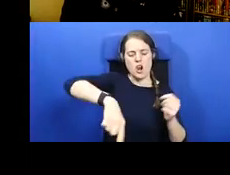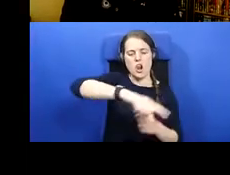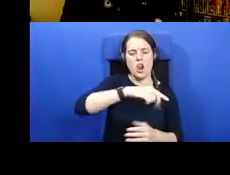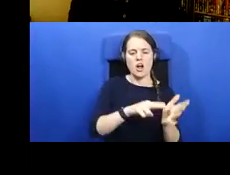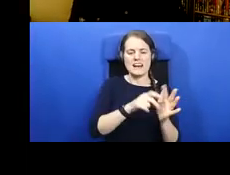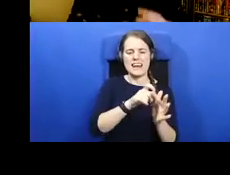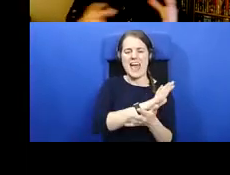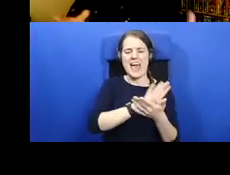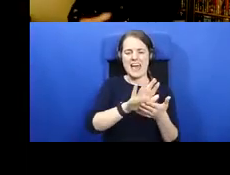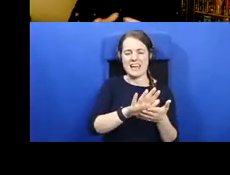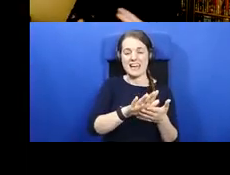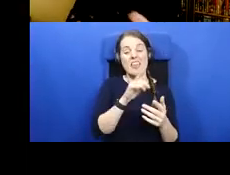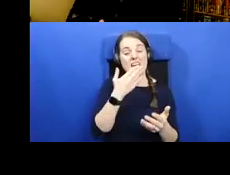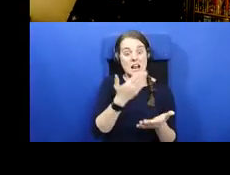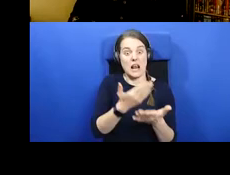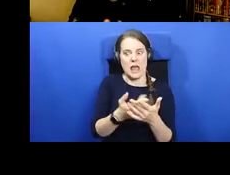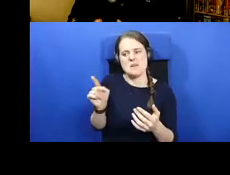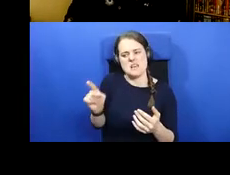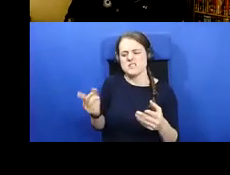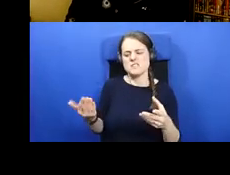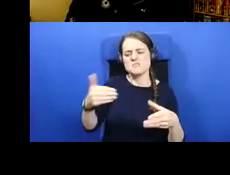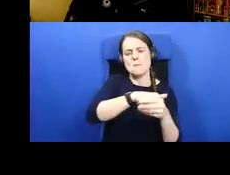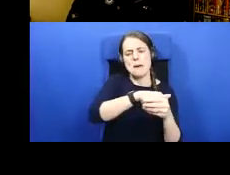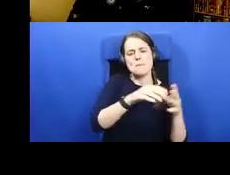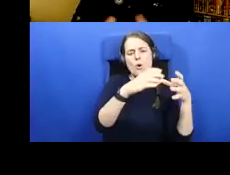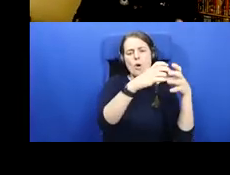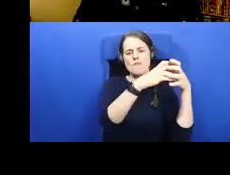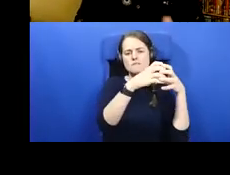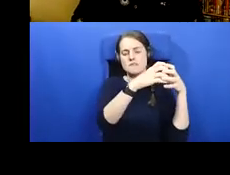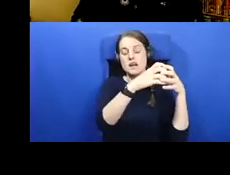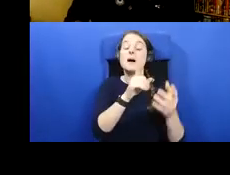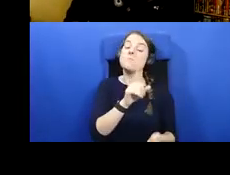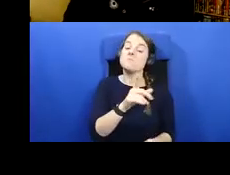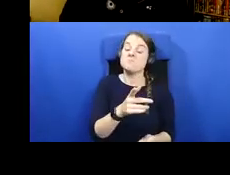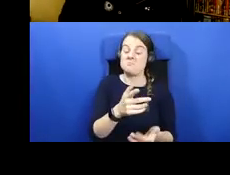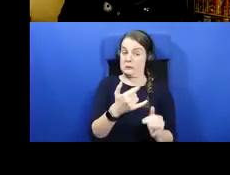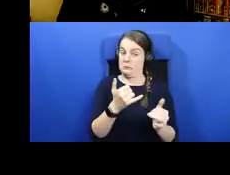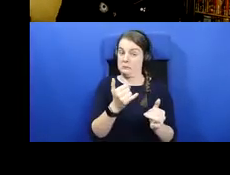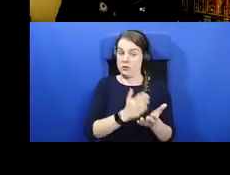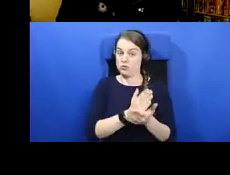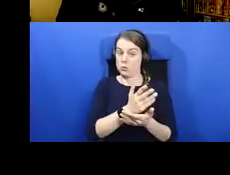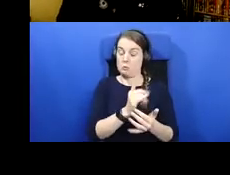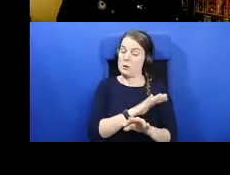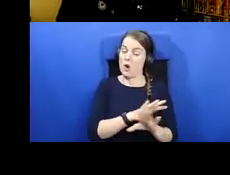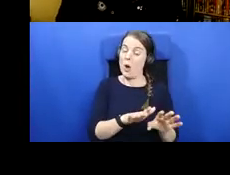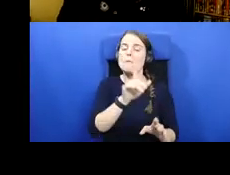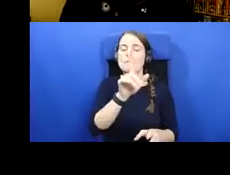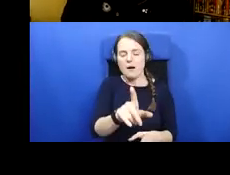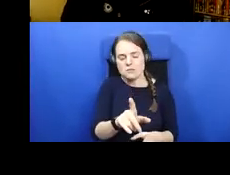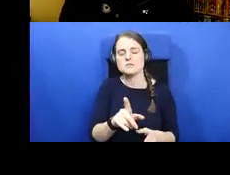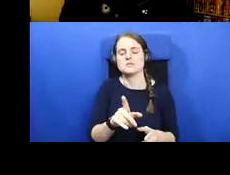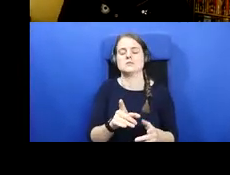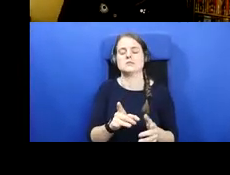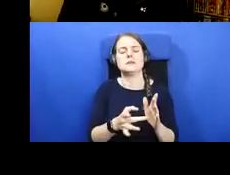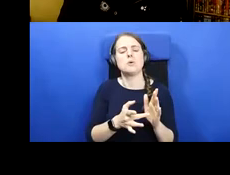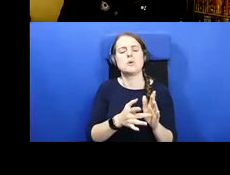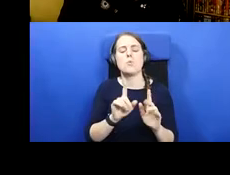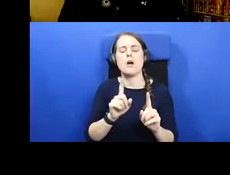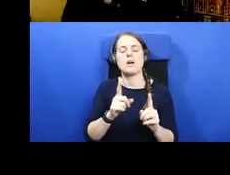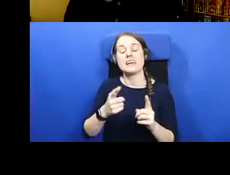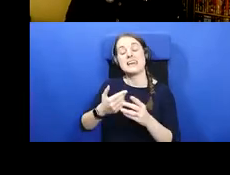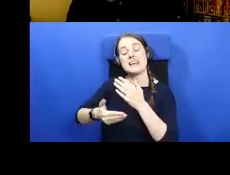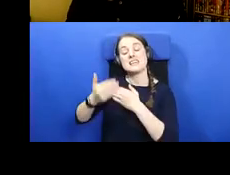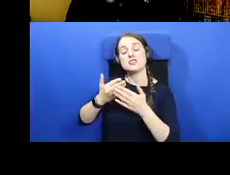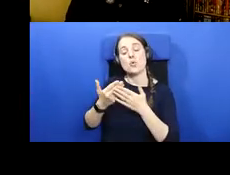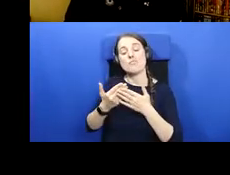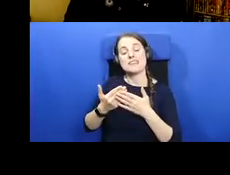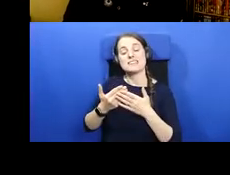a member. I mean, whether he is or not, mean, at one point, I suppose that a lot of historians or scholars in my